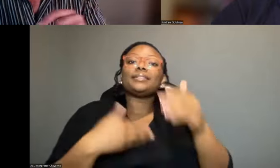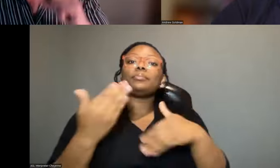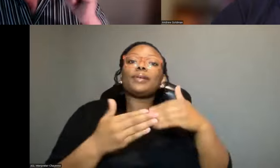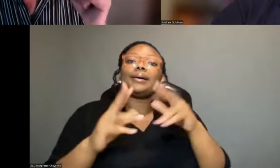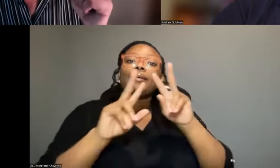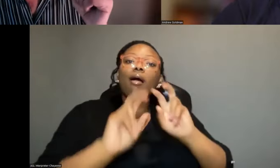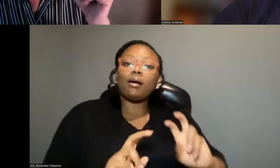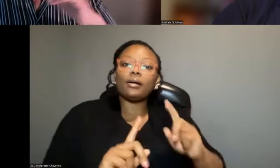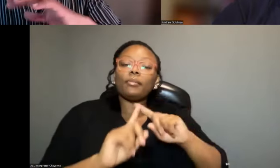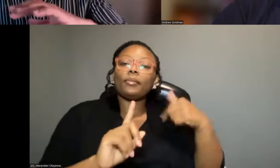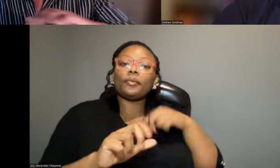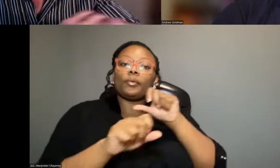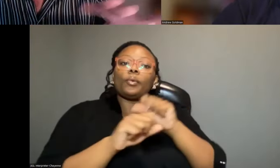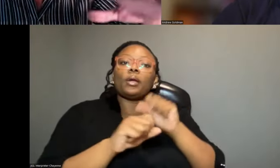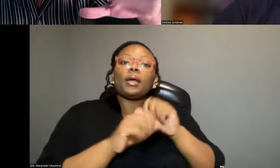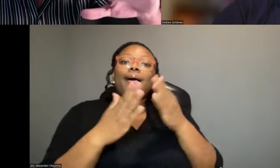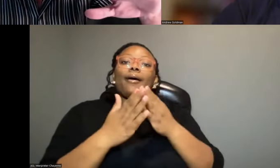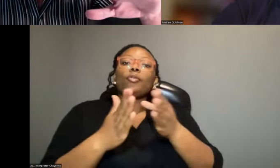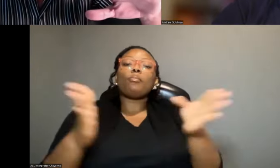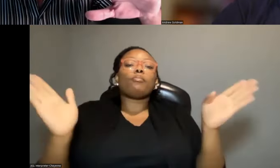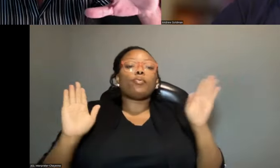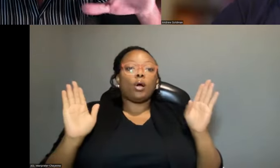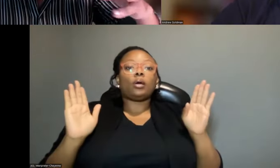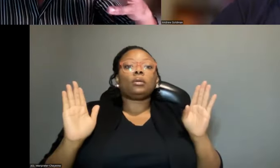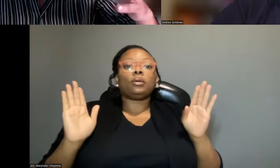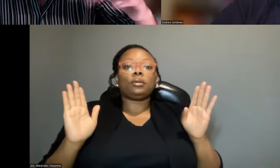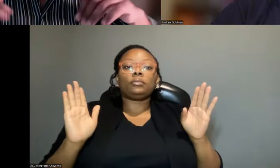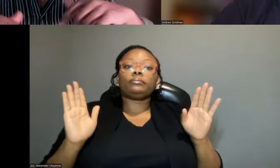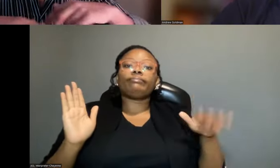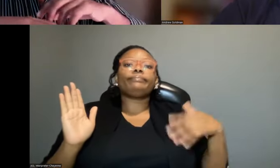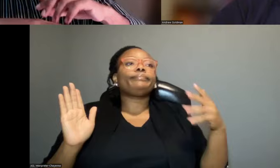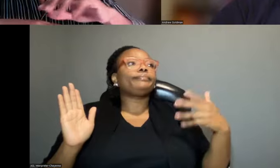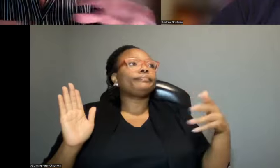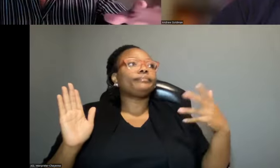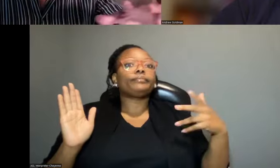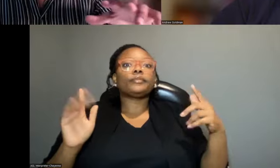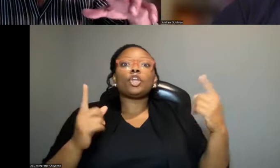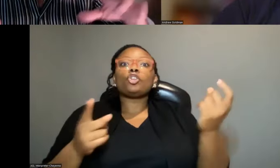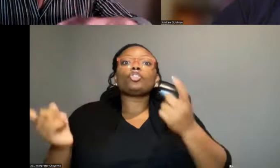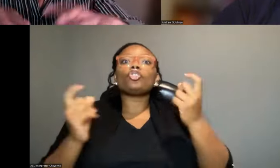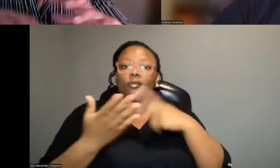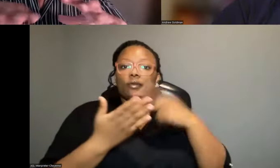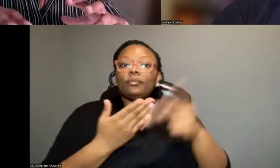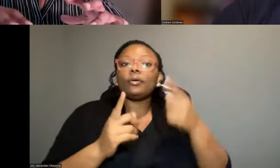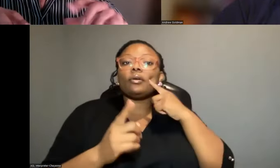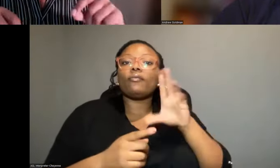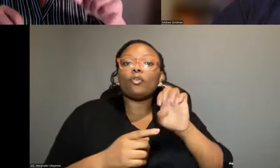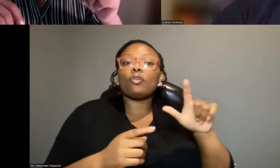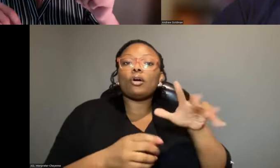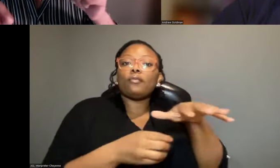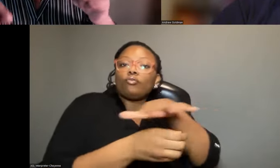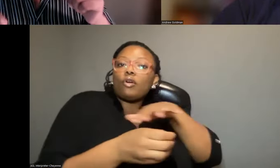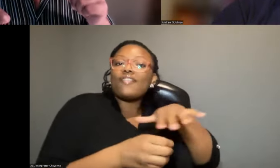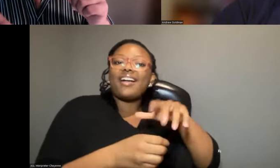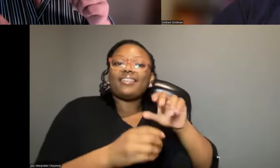analyzed. But we're working on a much broader survey program of corals around the island,